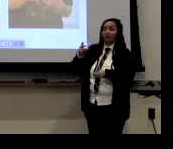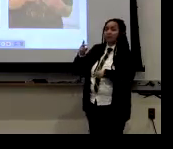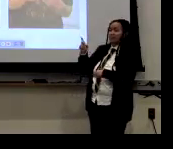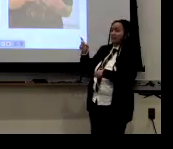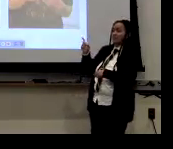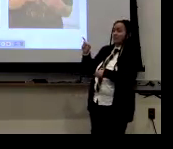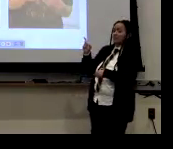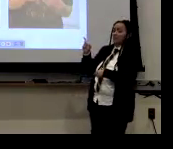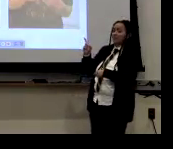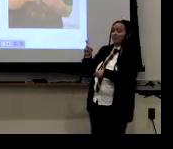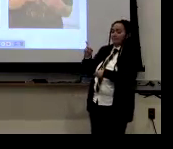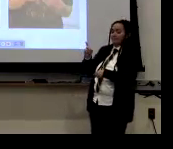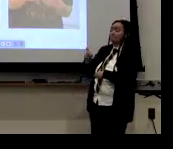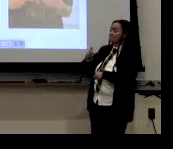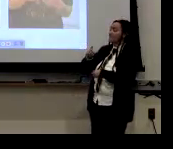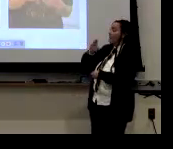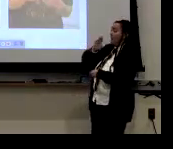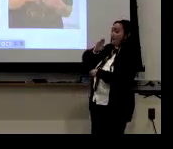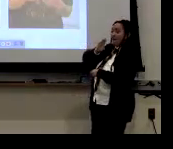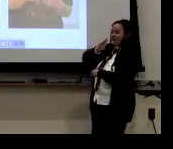for sign or formal sign for name.